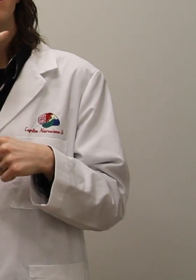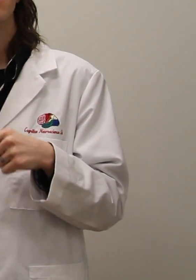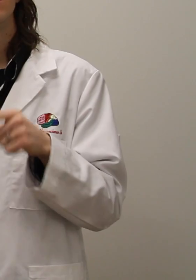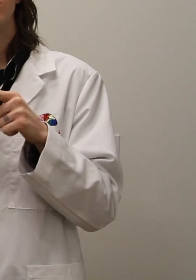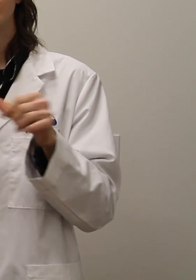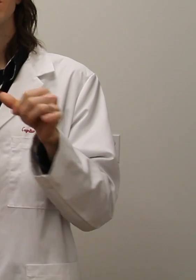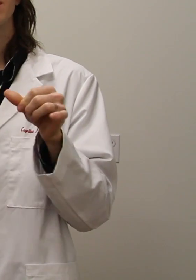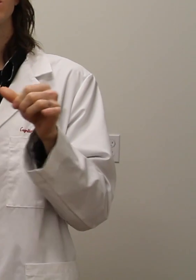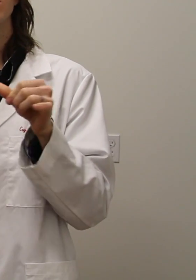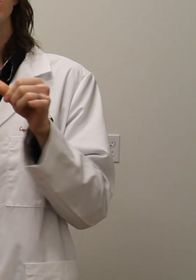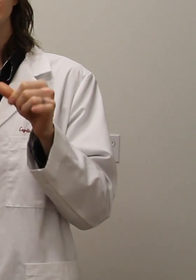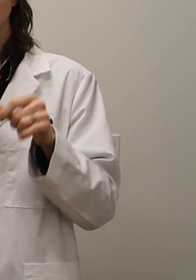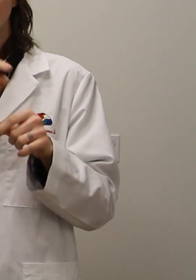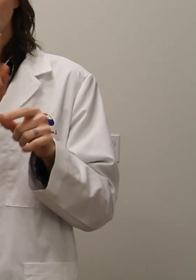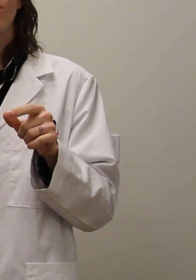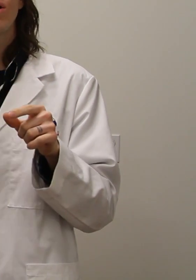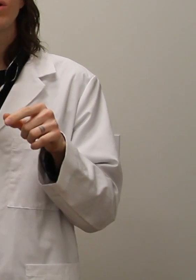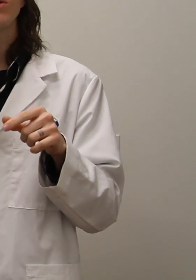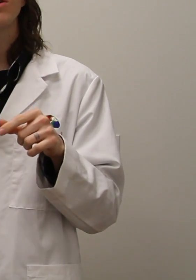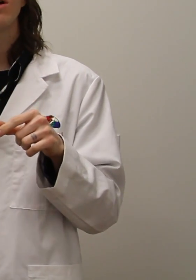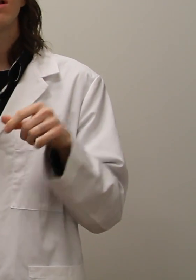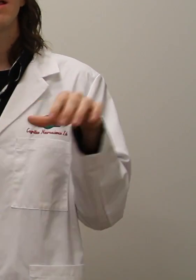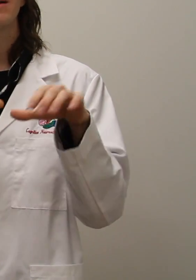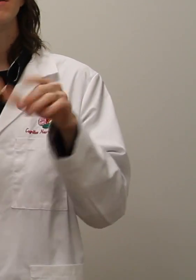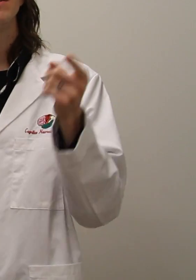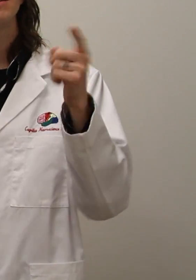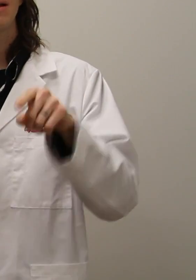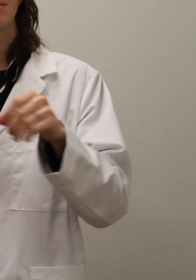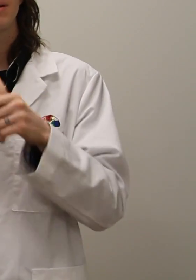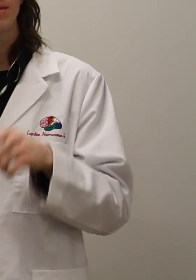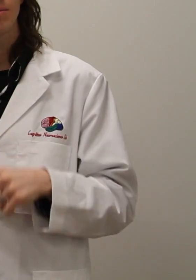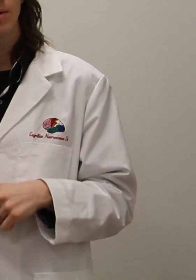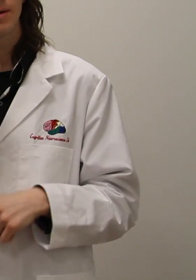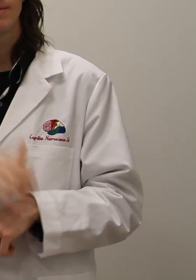FNIRS uses light to measure where neural activities happen in the brain.